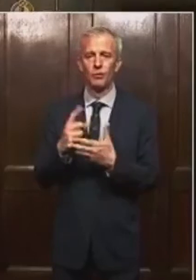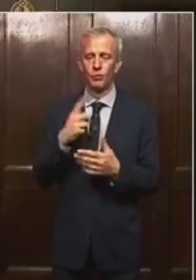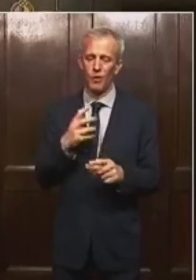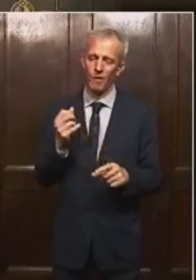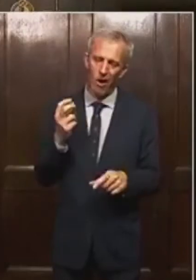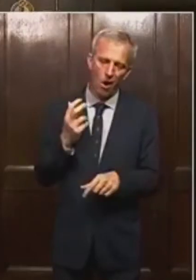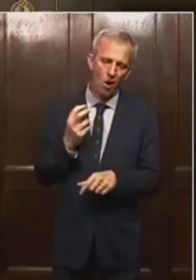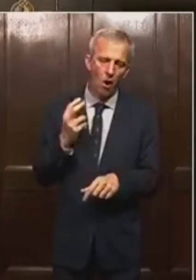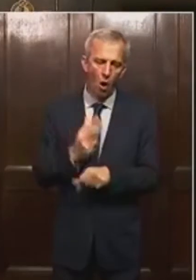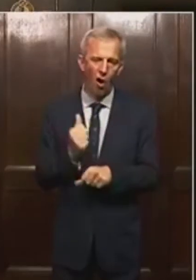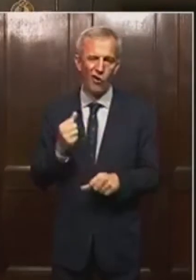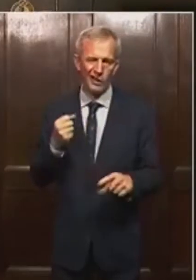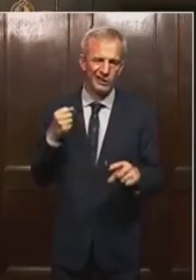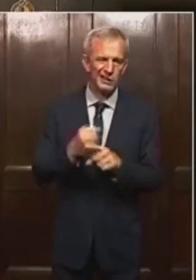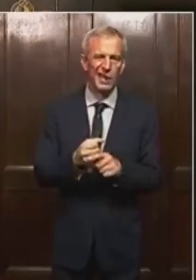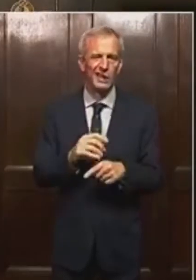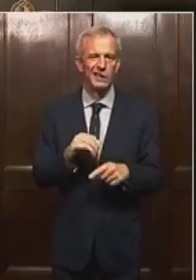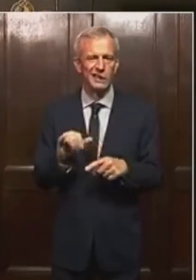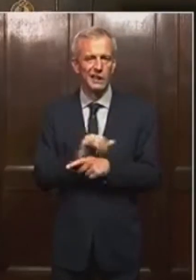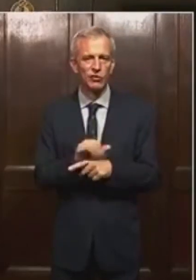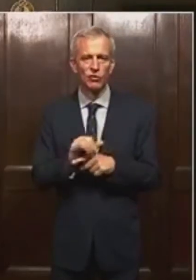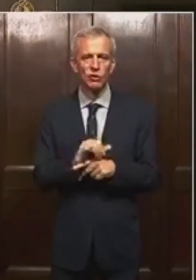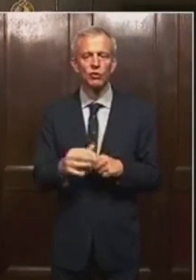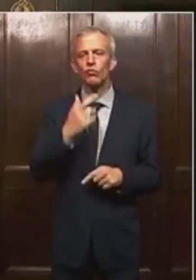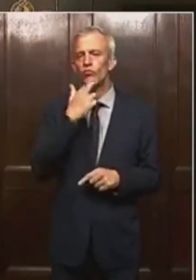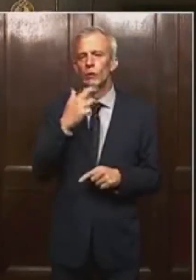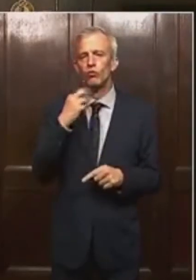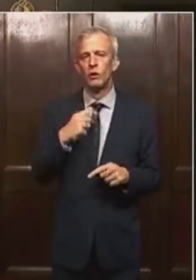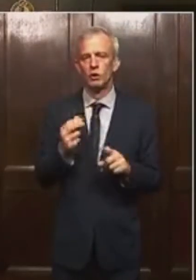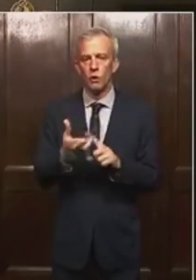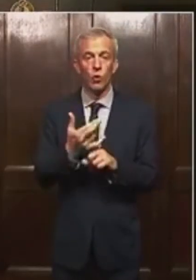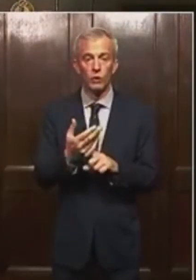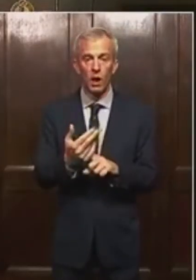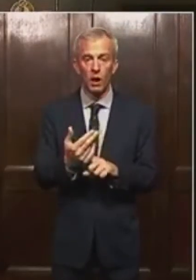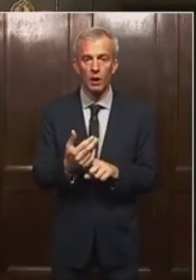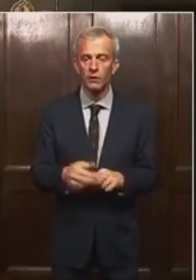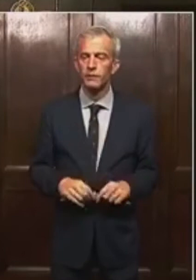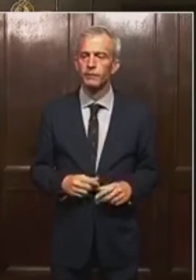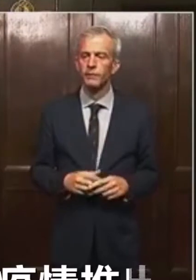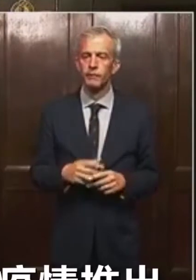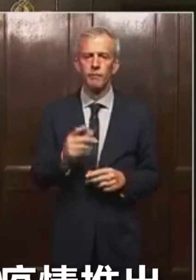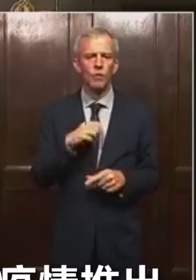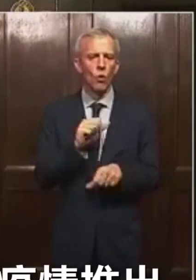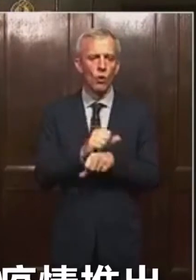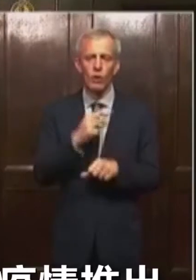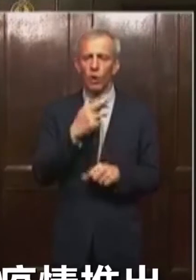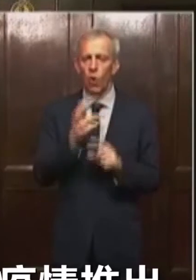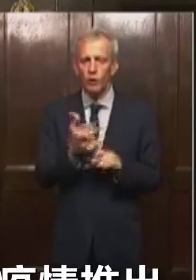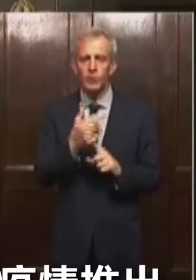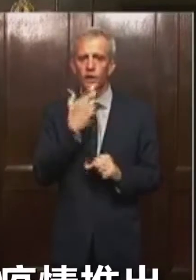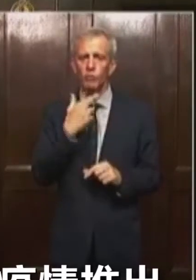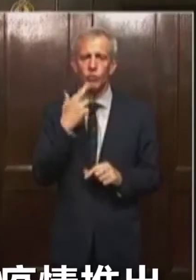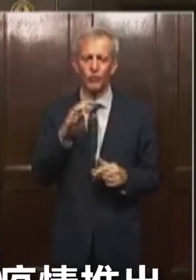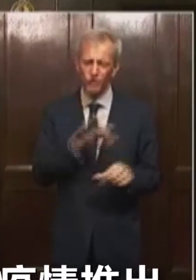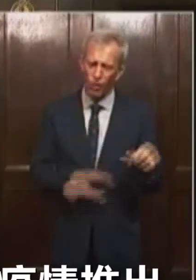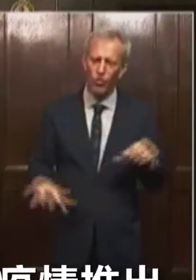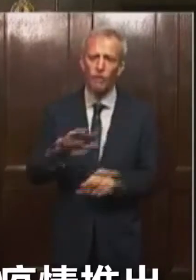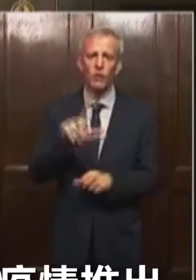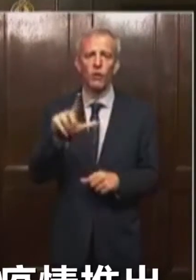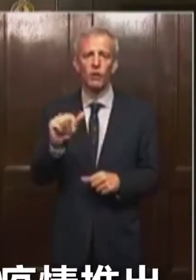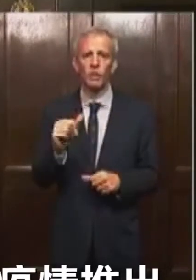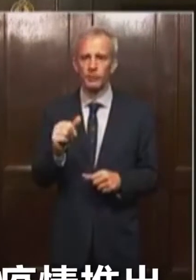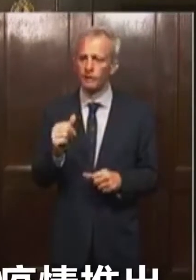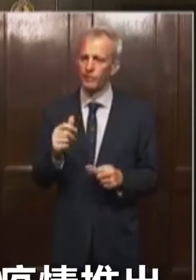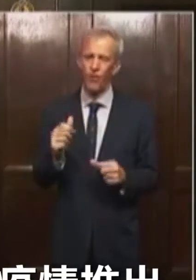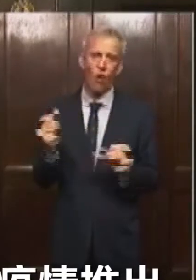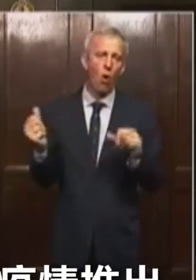Our local restaurants and our hospitality workers that work in hotels and restaurants across Los Angeles. They've seen a huge drop